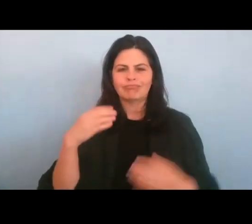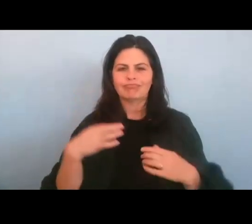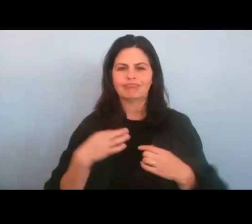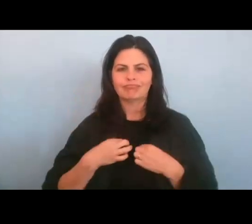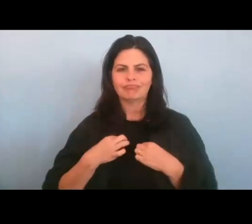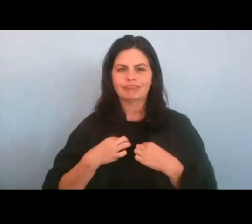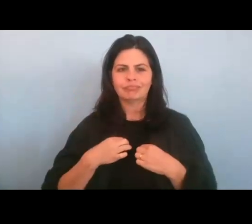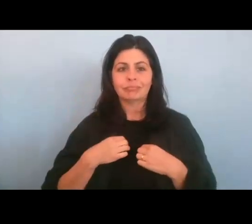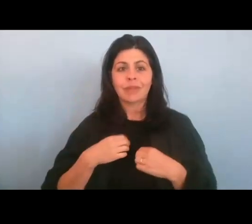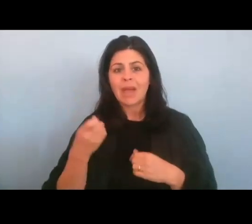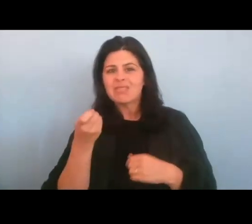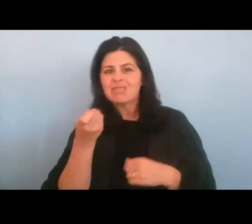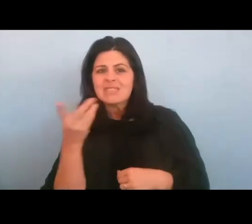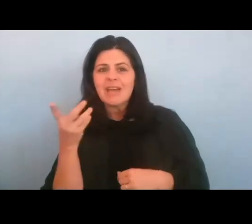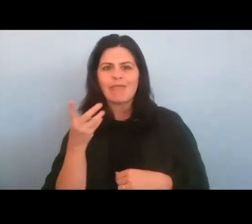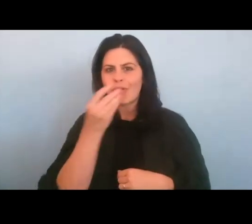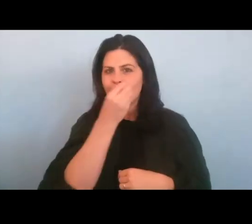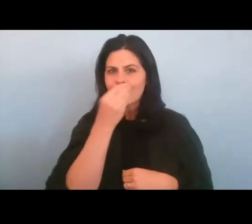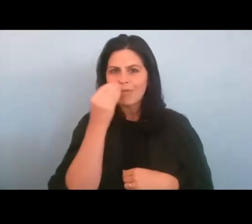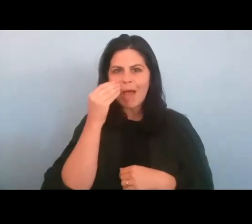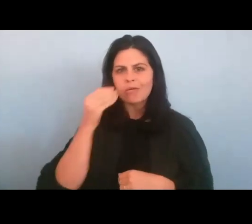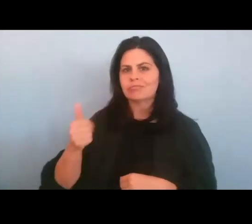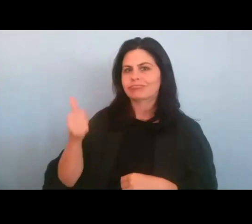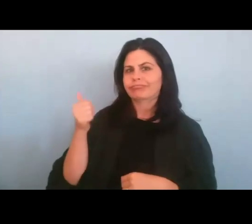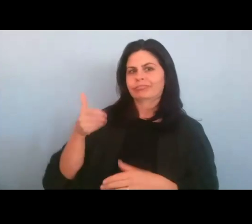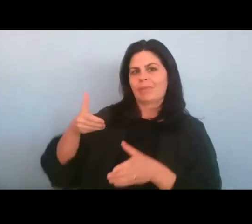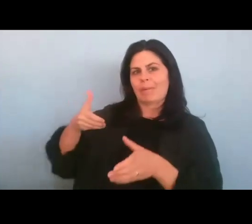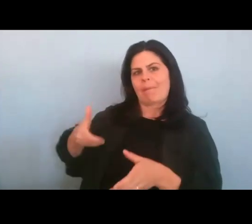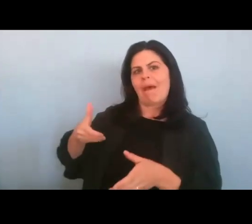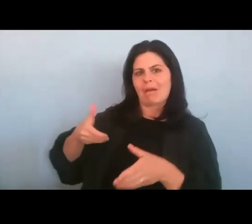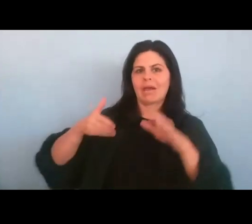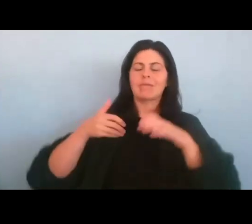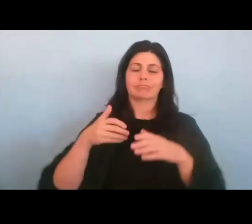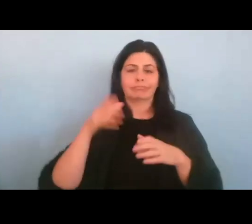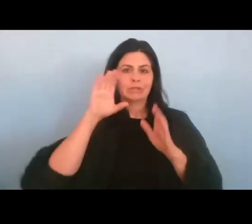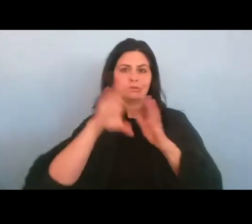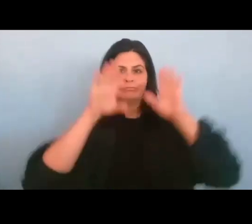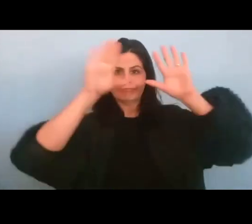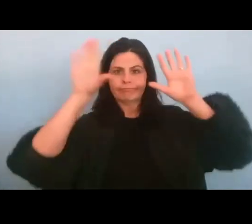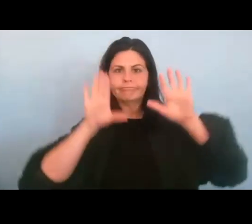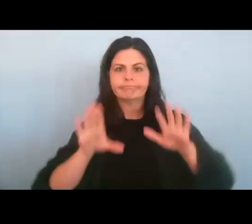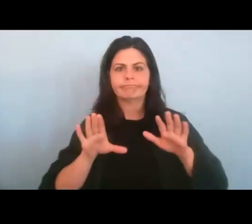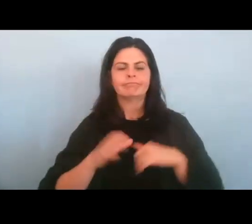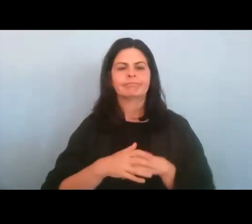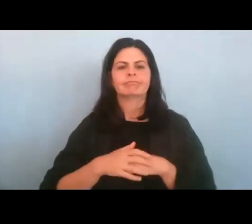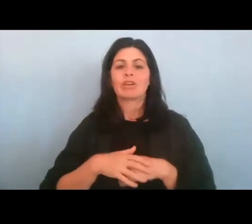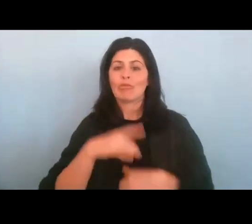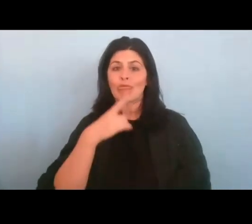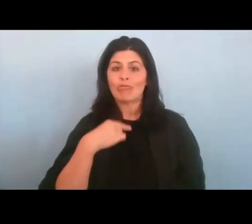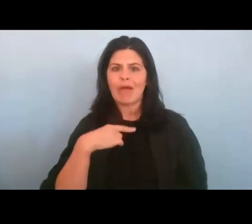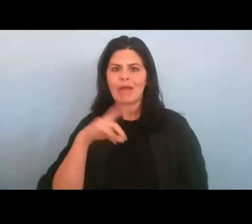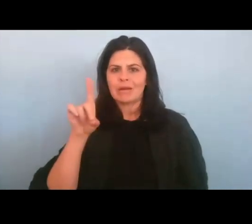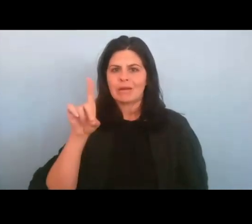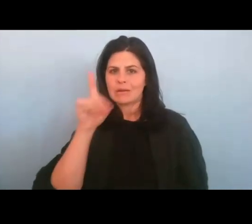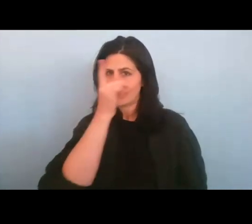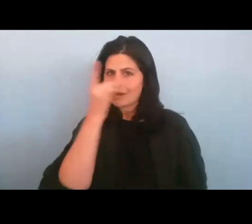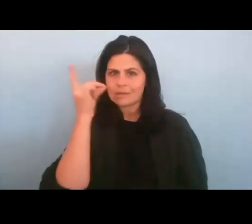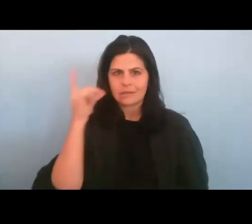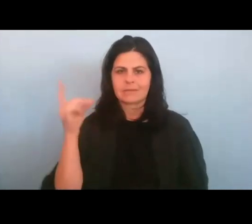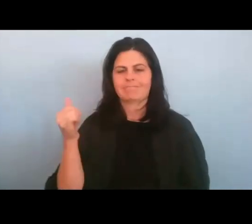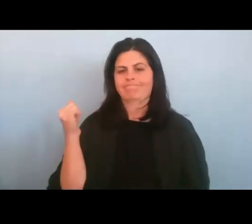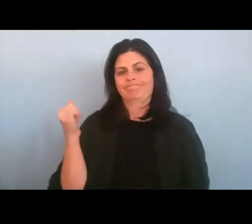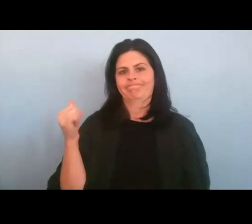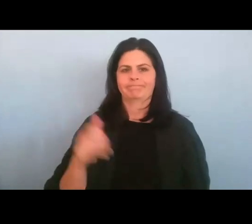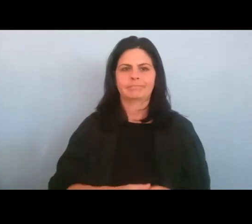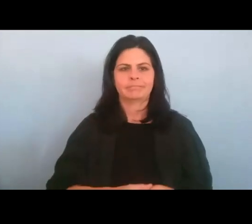vase with six red Gerbera daisies sitting on a bookcase. Dr. Abraham Joshua Heschel, may